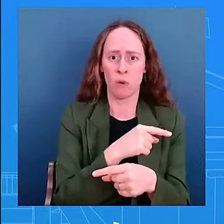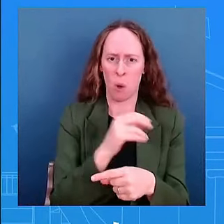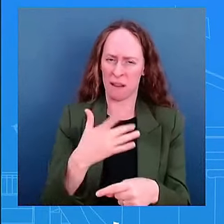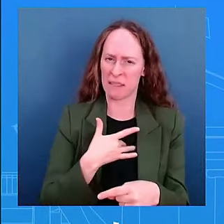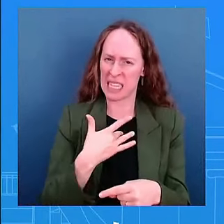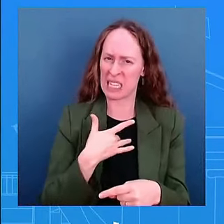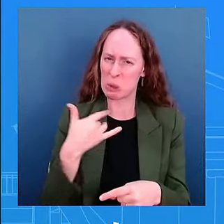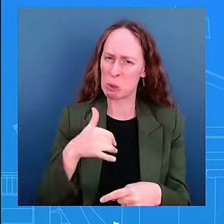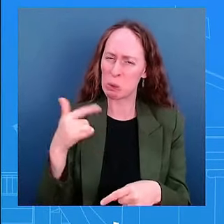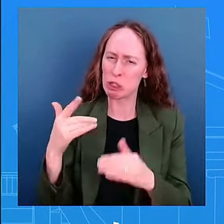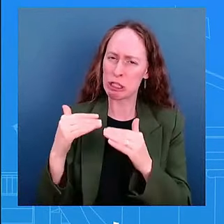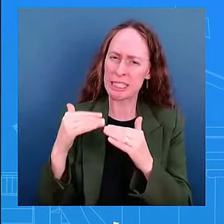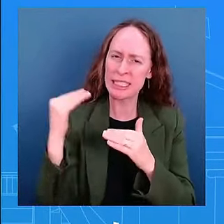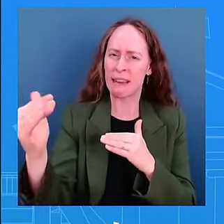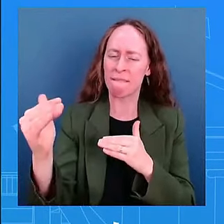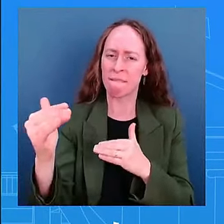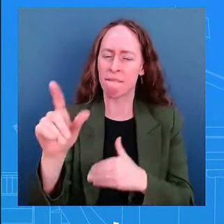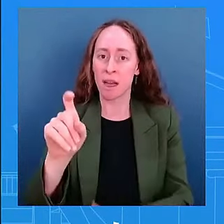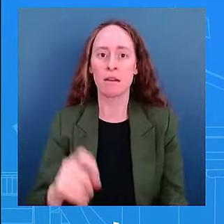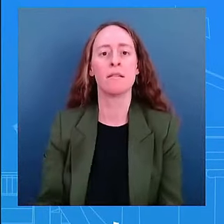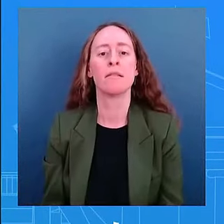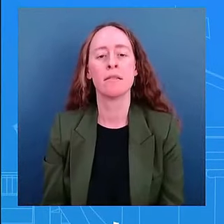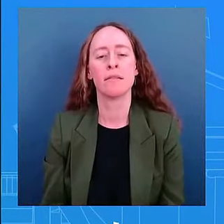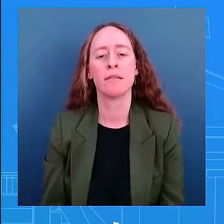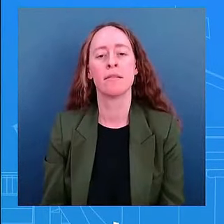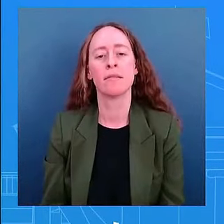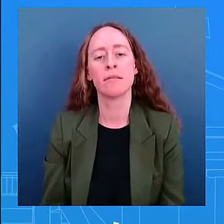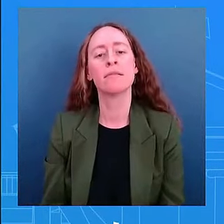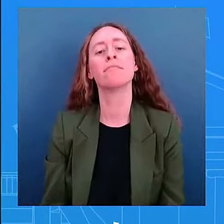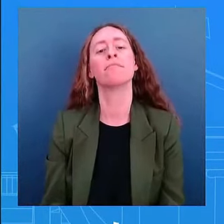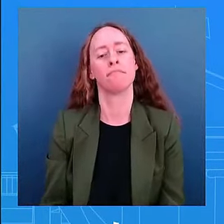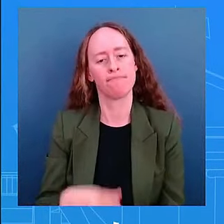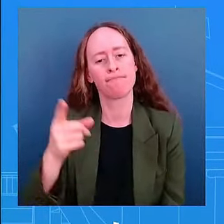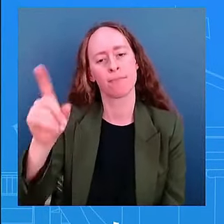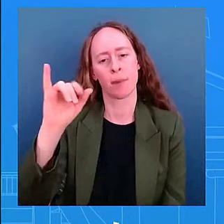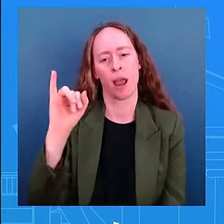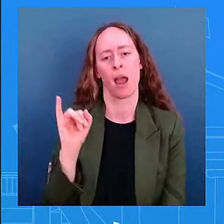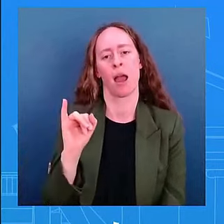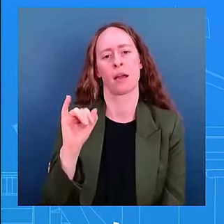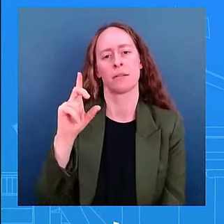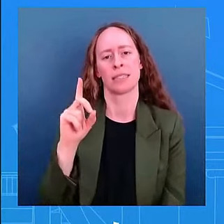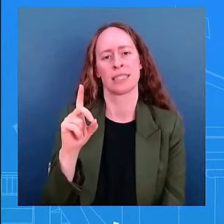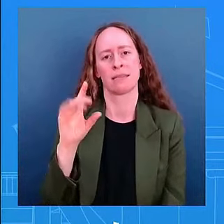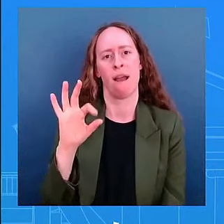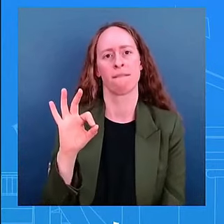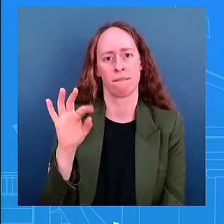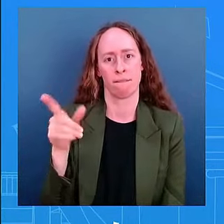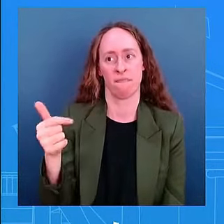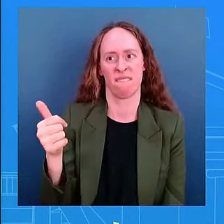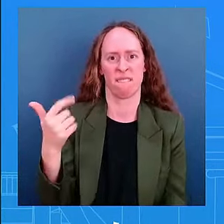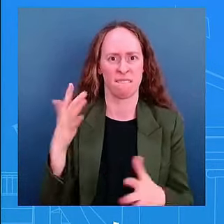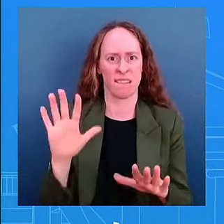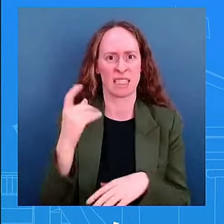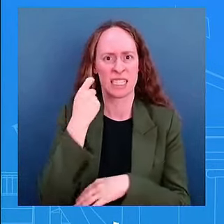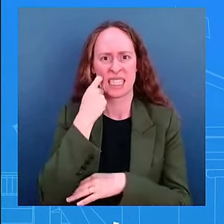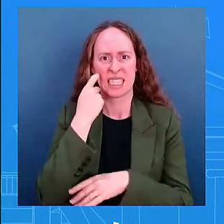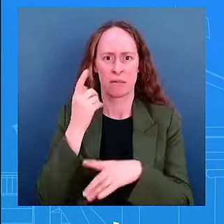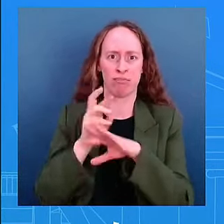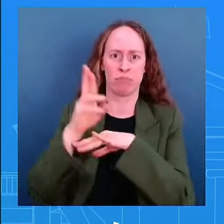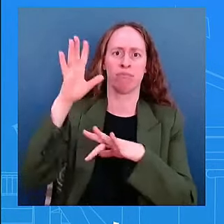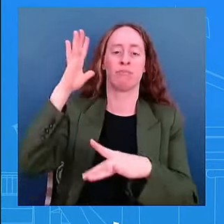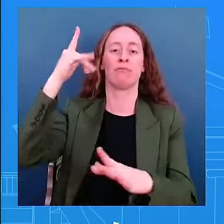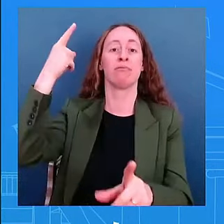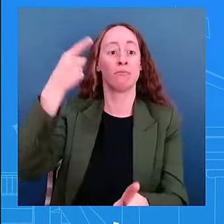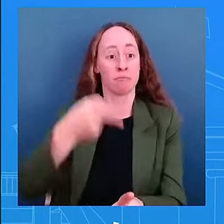out there that the idf just conducted a strike against hezbollah in lebanon and uh i leave it to israel to speak